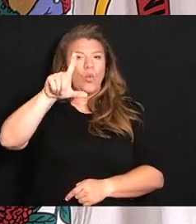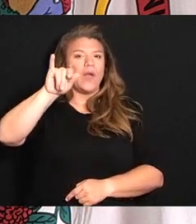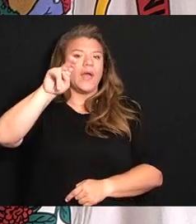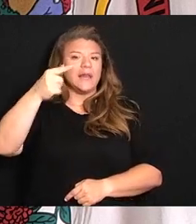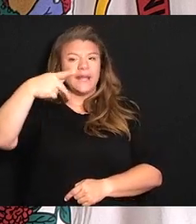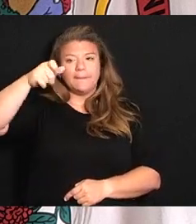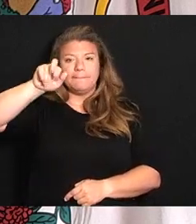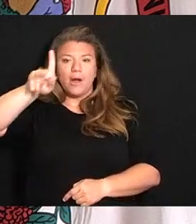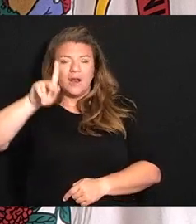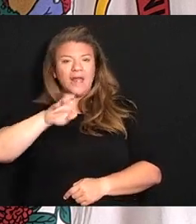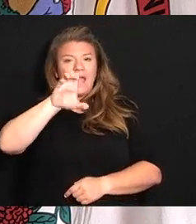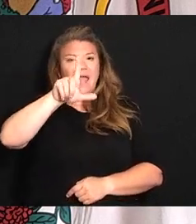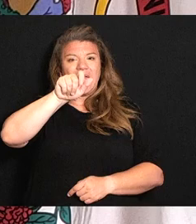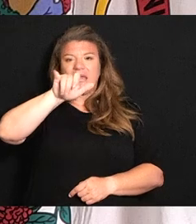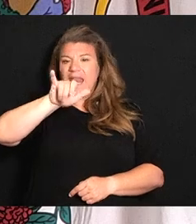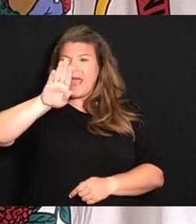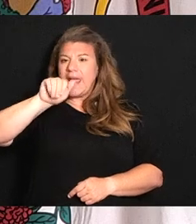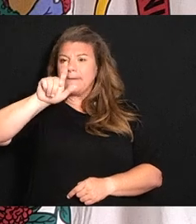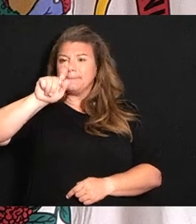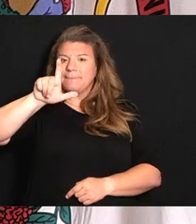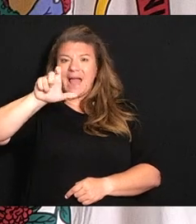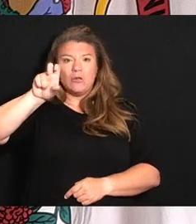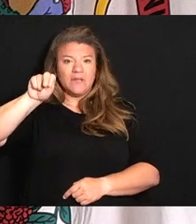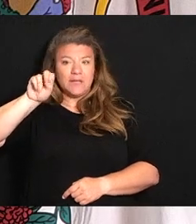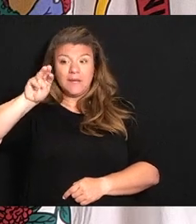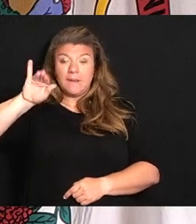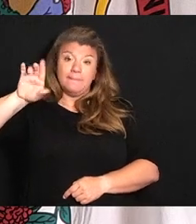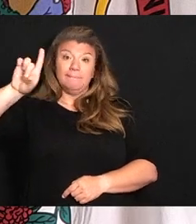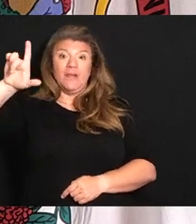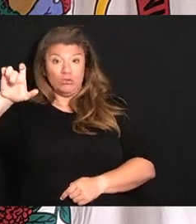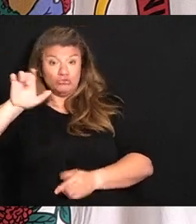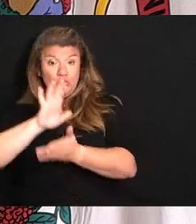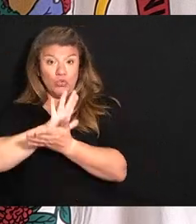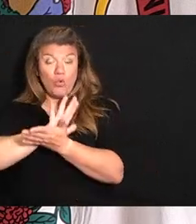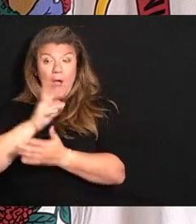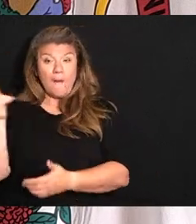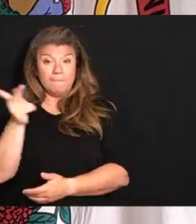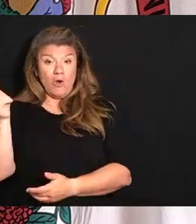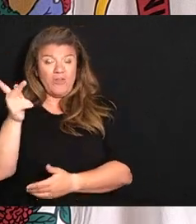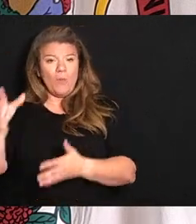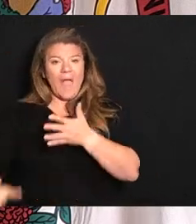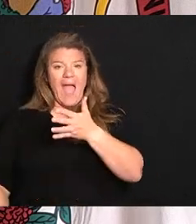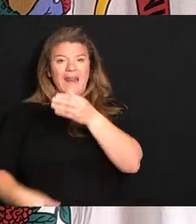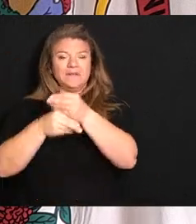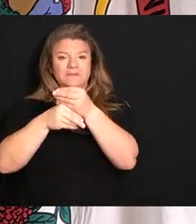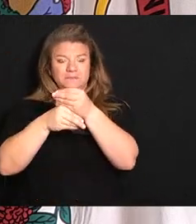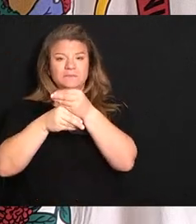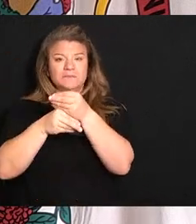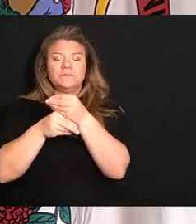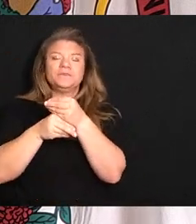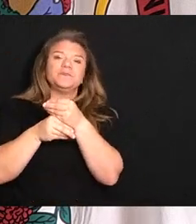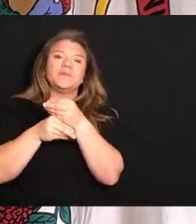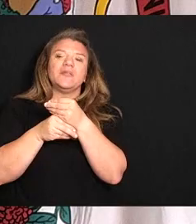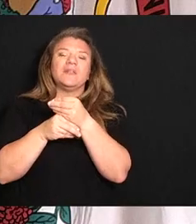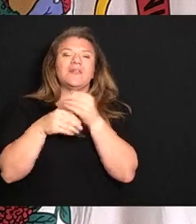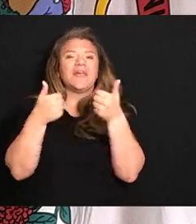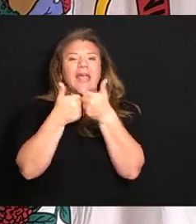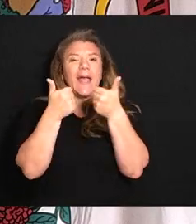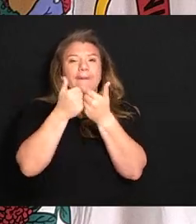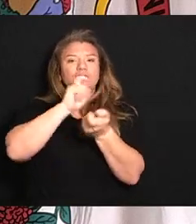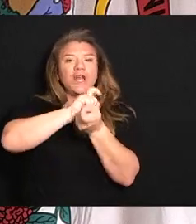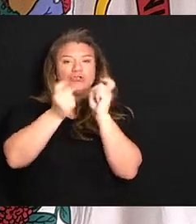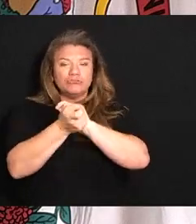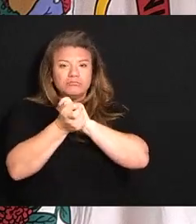Battleton Middle School. Both of them, you know, we added from the standpoint of game changers